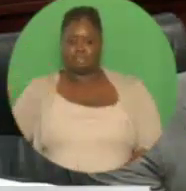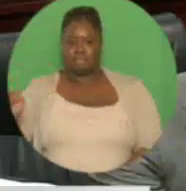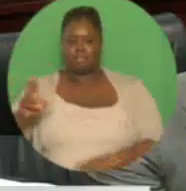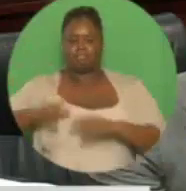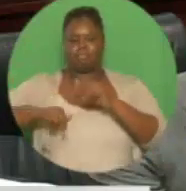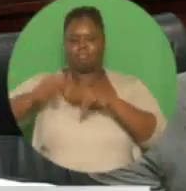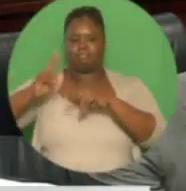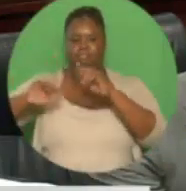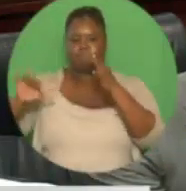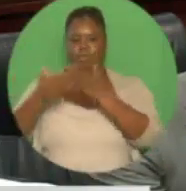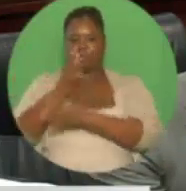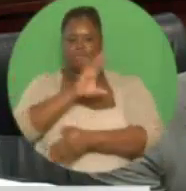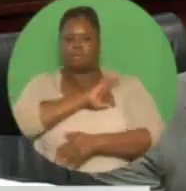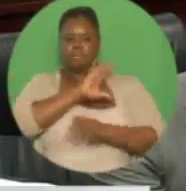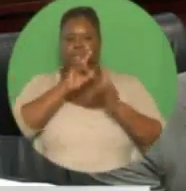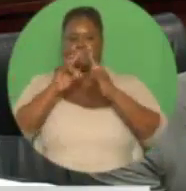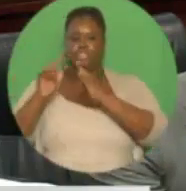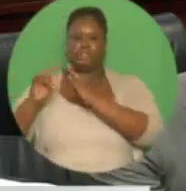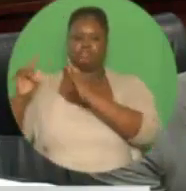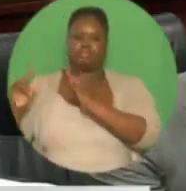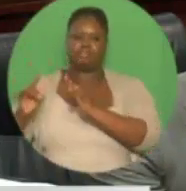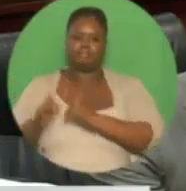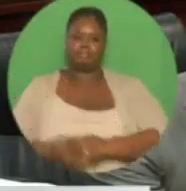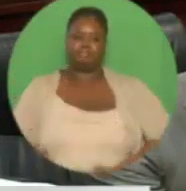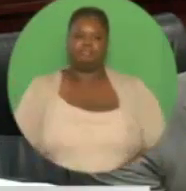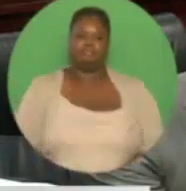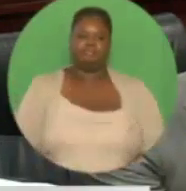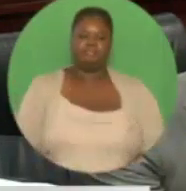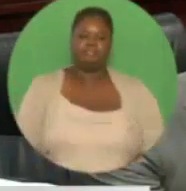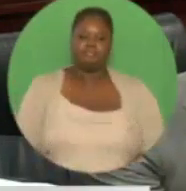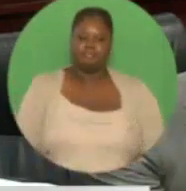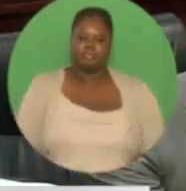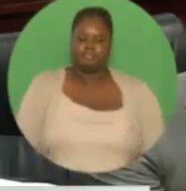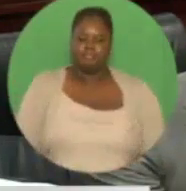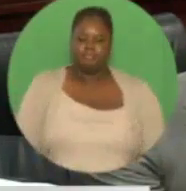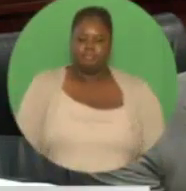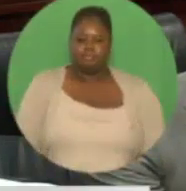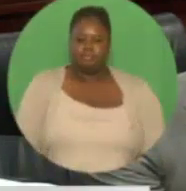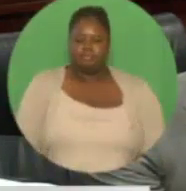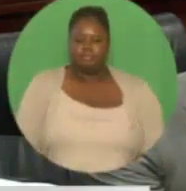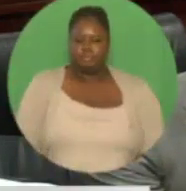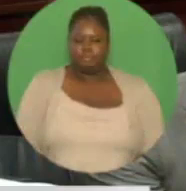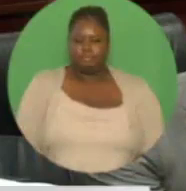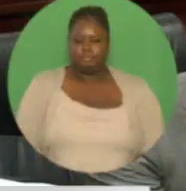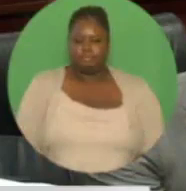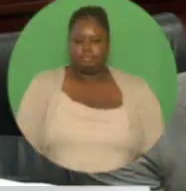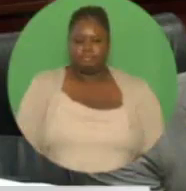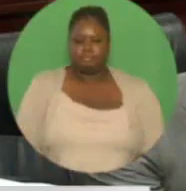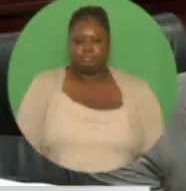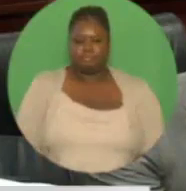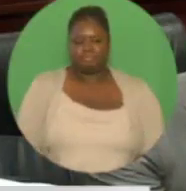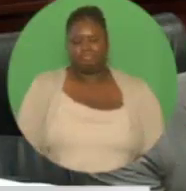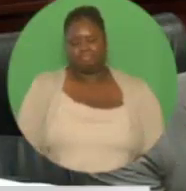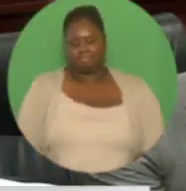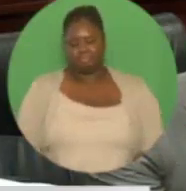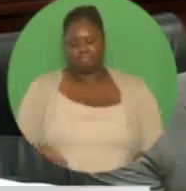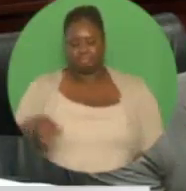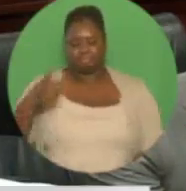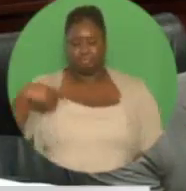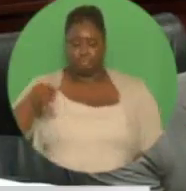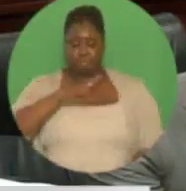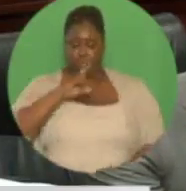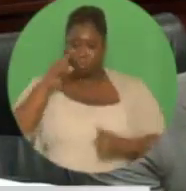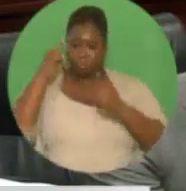Madam Speaker, our policy agenda is aimed at achieving high and sustainable economic growth. The government is playing an